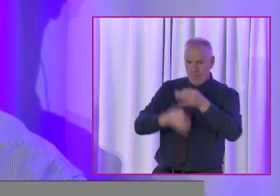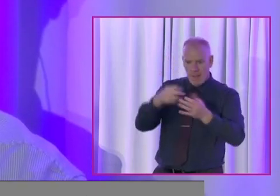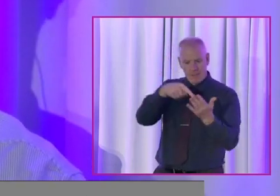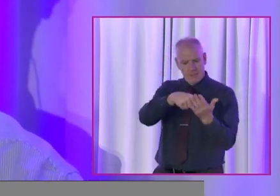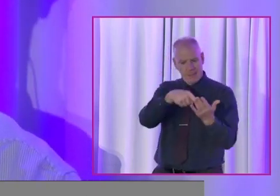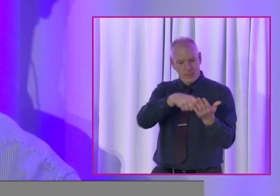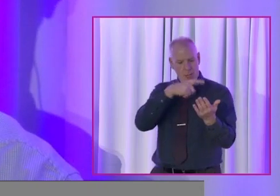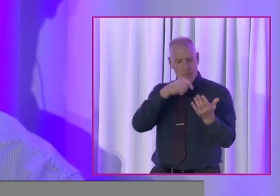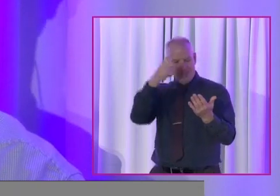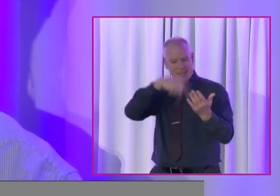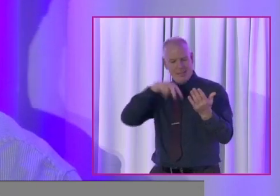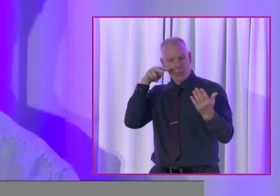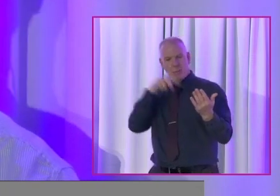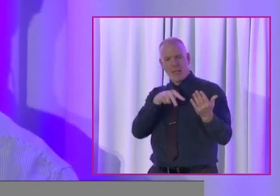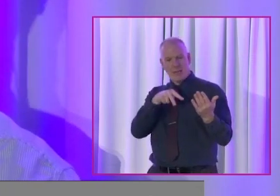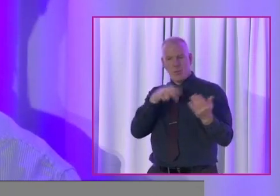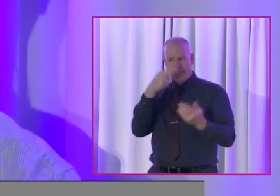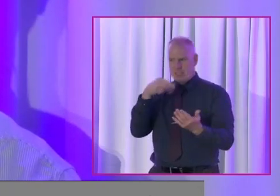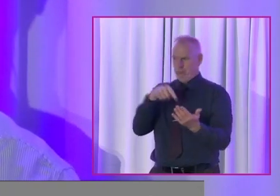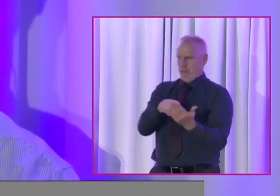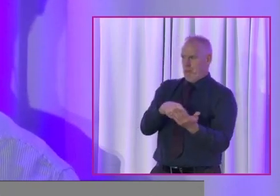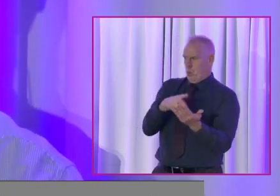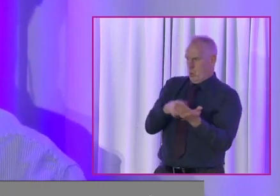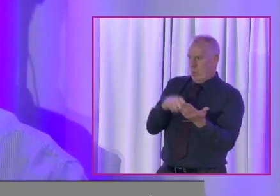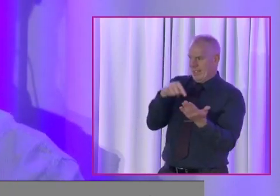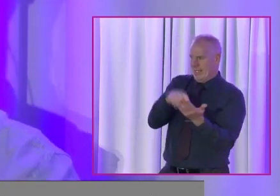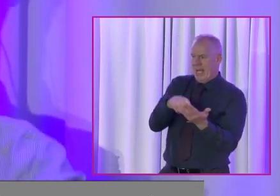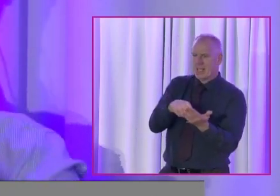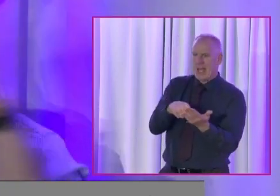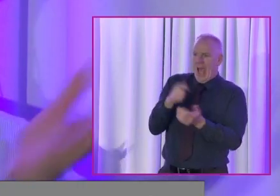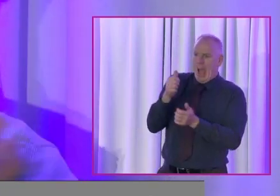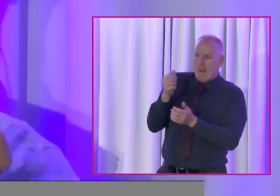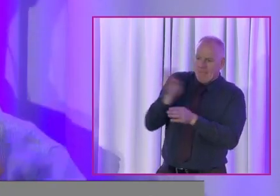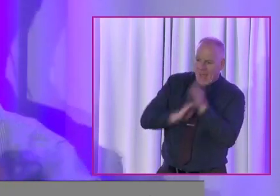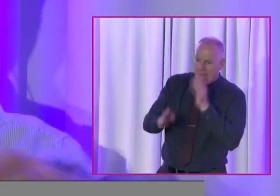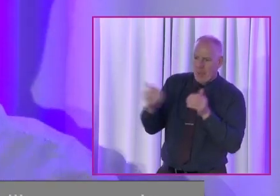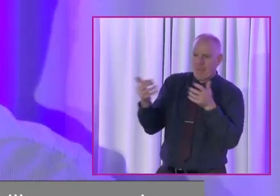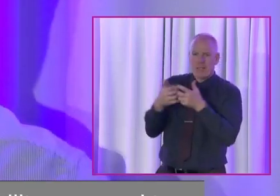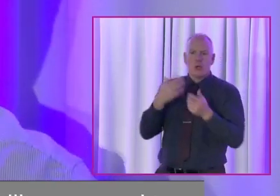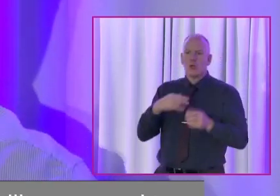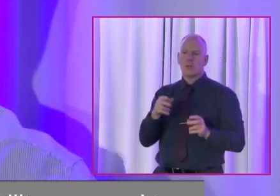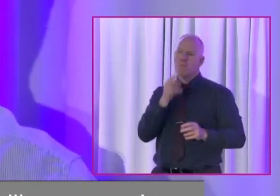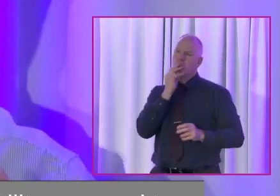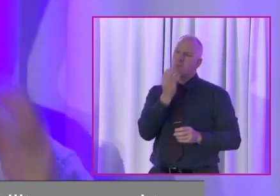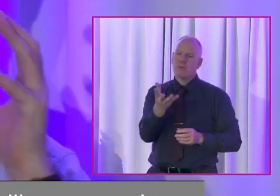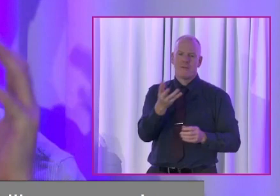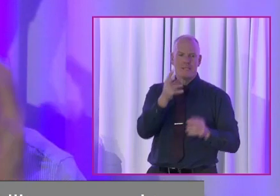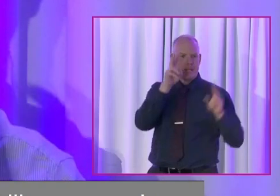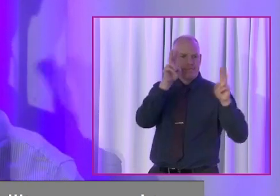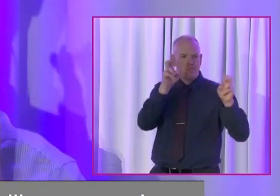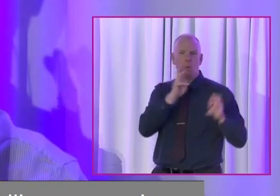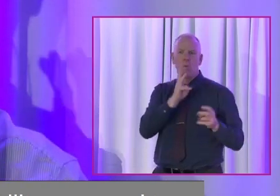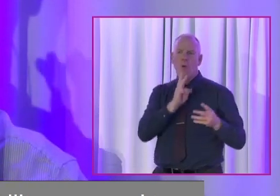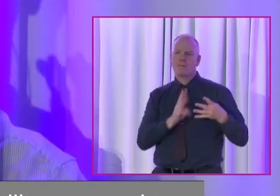disability. Then we need to start looking at like that and acting like that. And not just put these lovely terms on it and move forward with that.